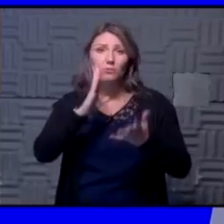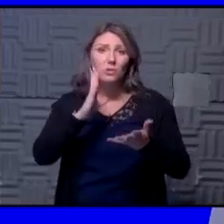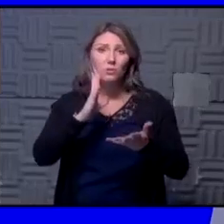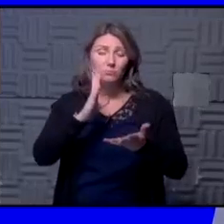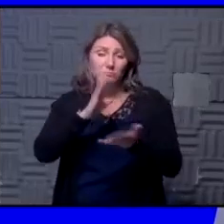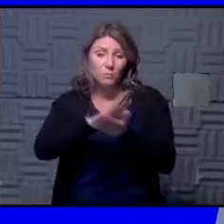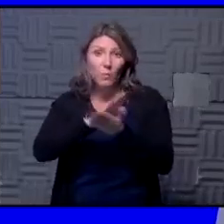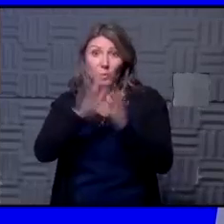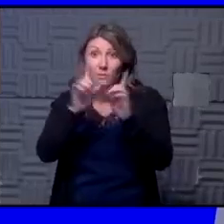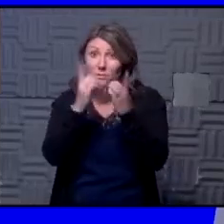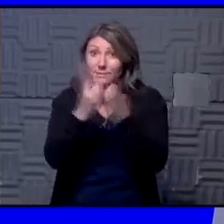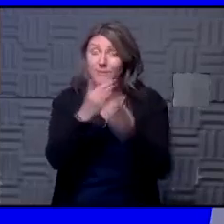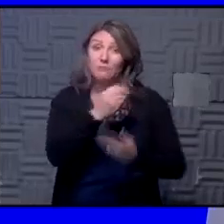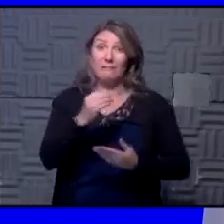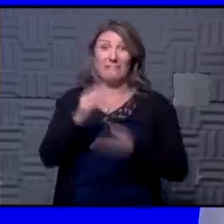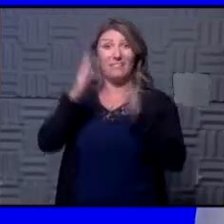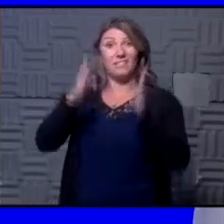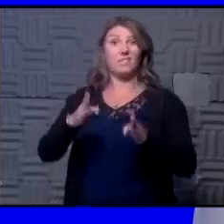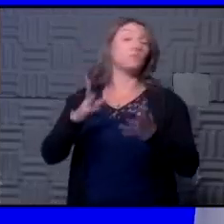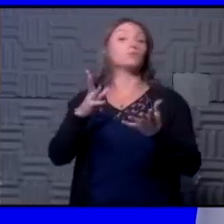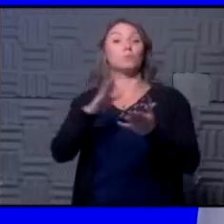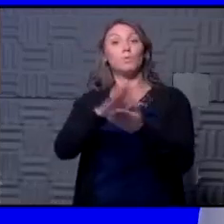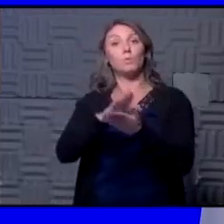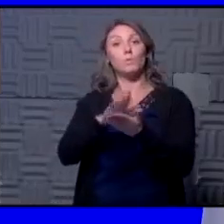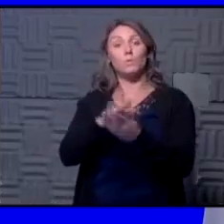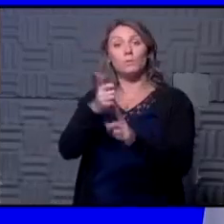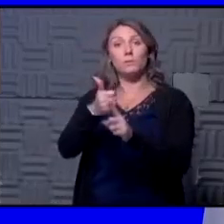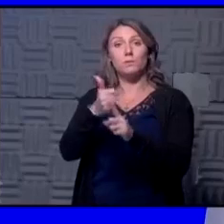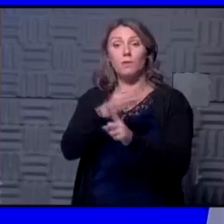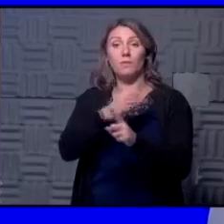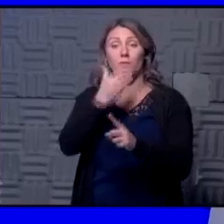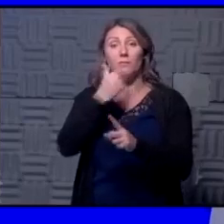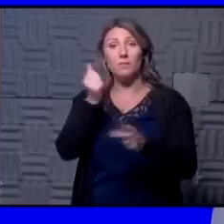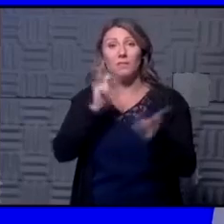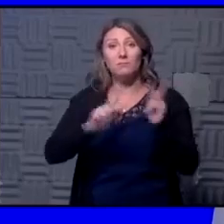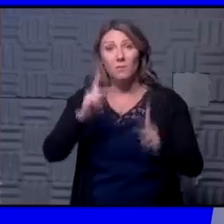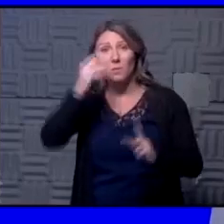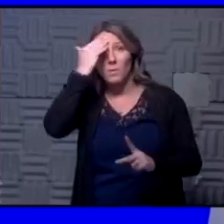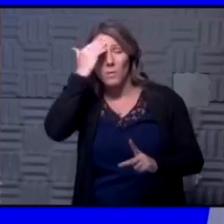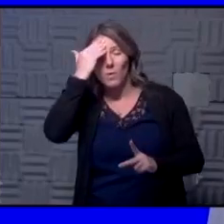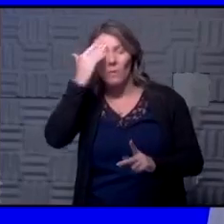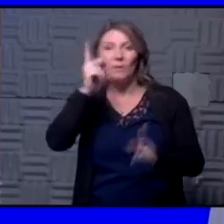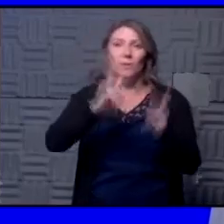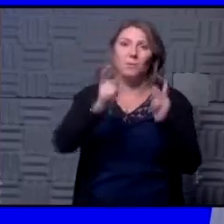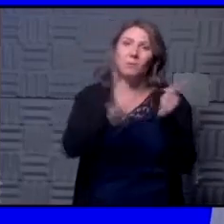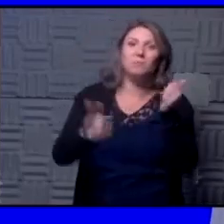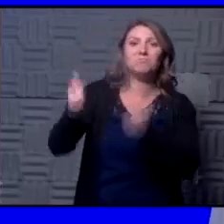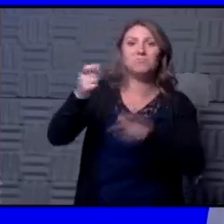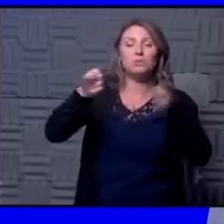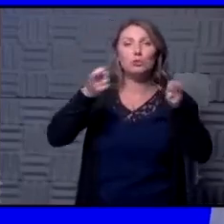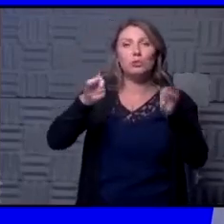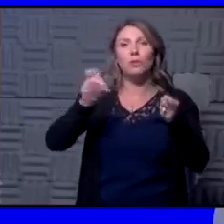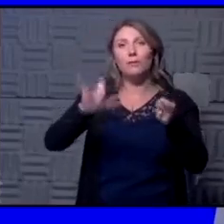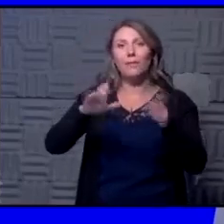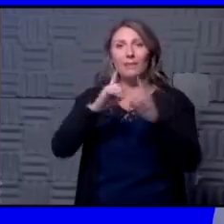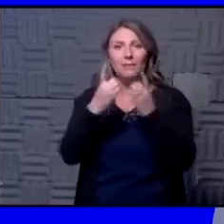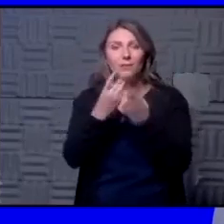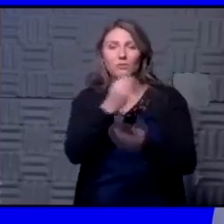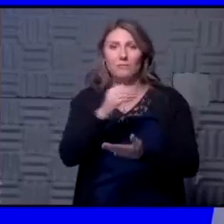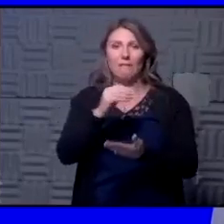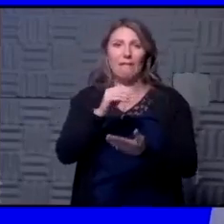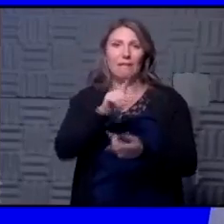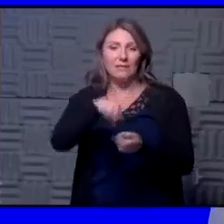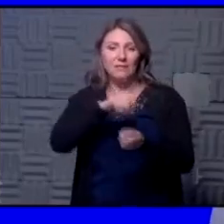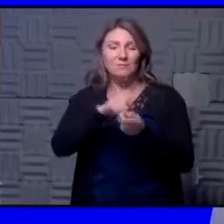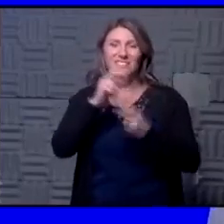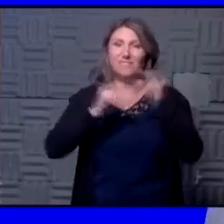district and the individual school and the best people to know about that of course are the people that are in charge of that school district and in charge of